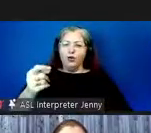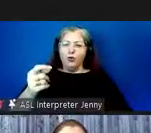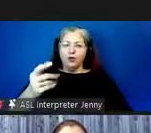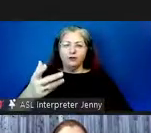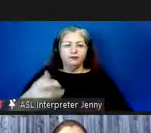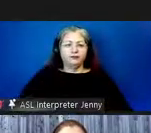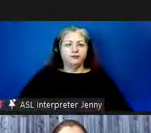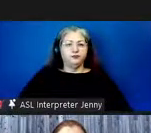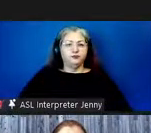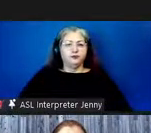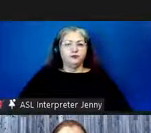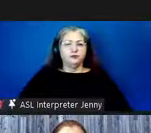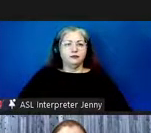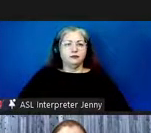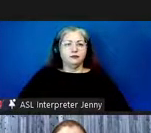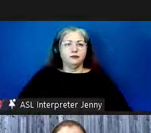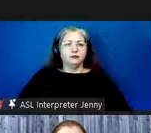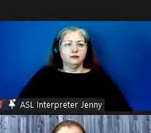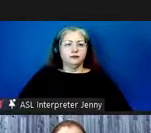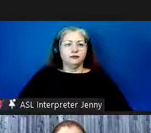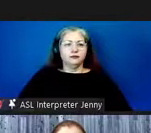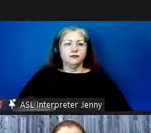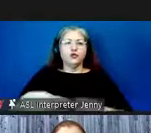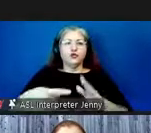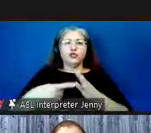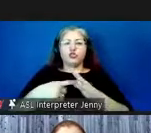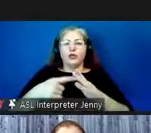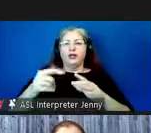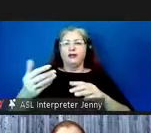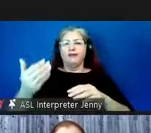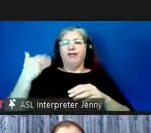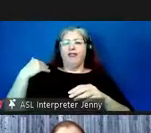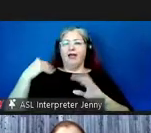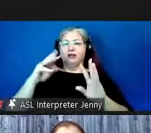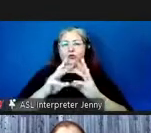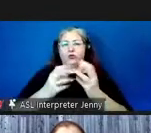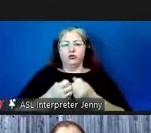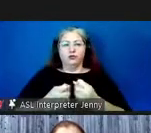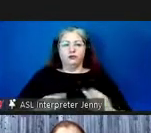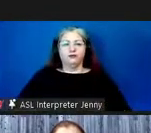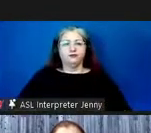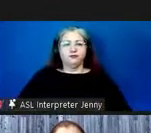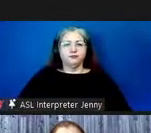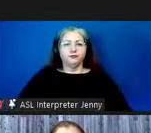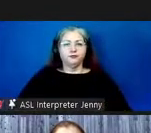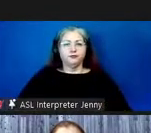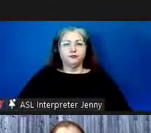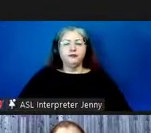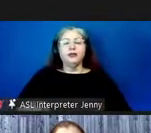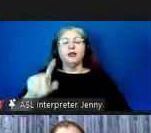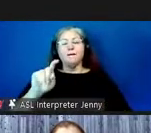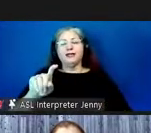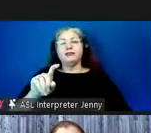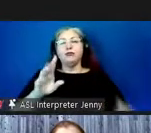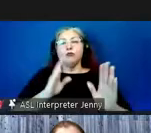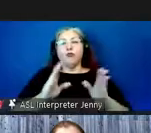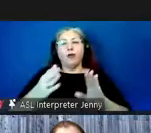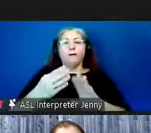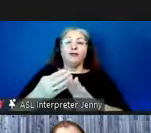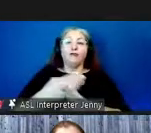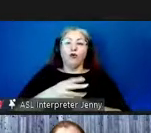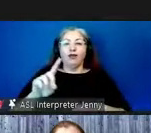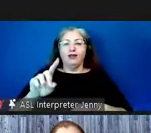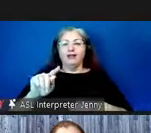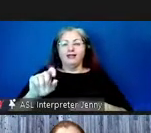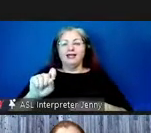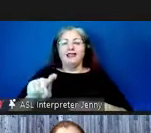you know because you showed it the other workshop but you just have to prep the data set and that's that's that's